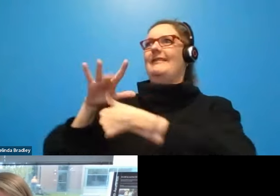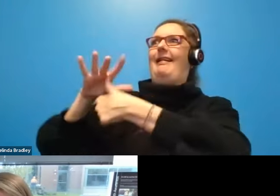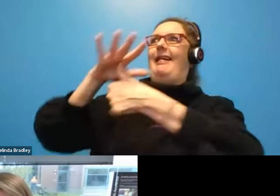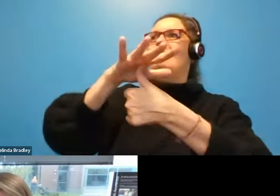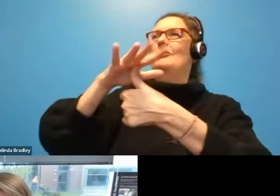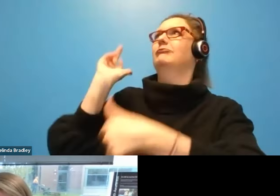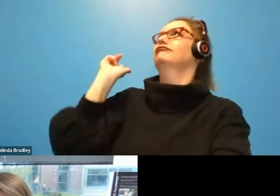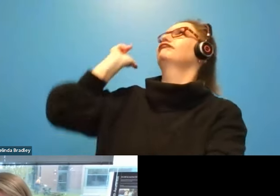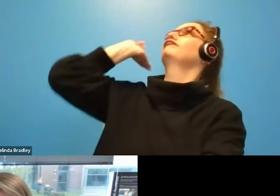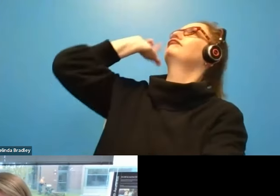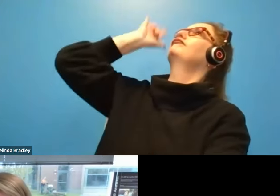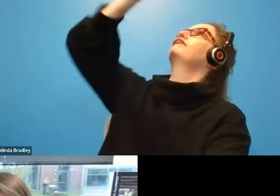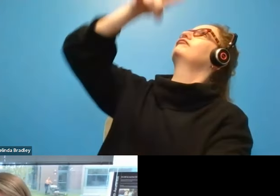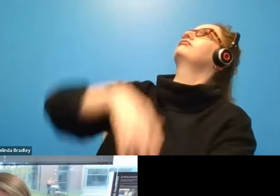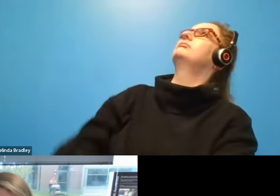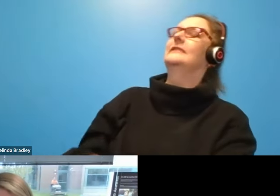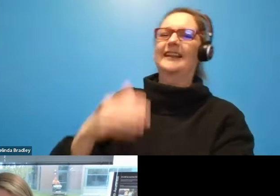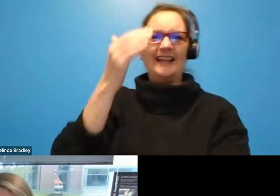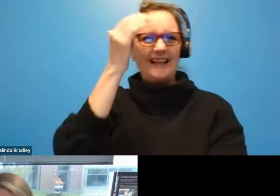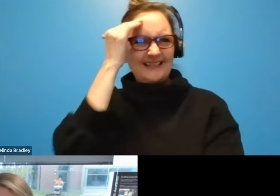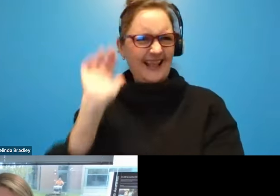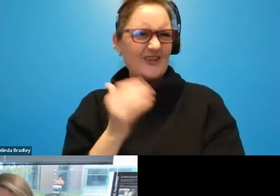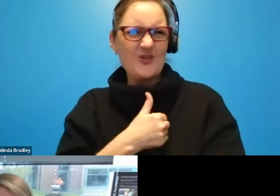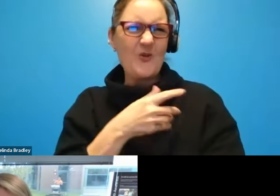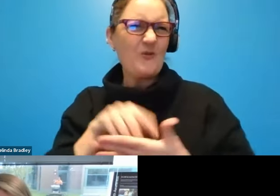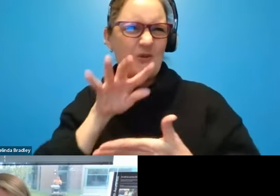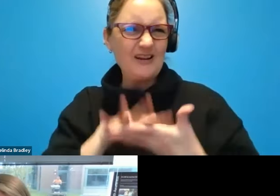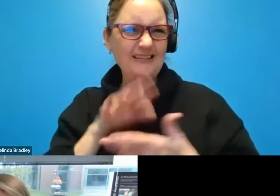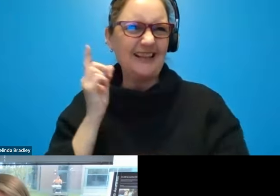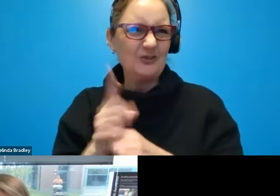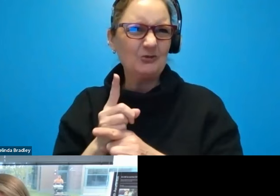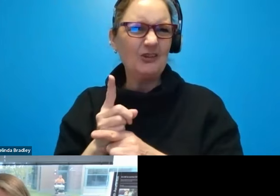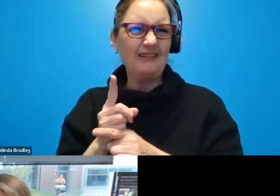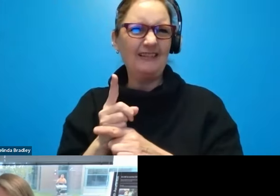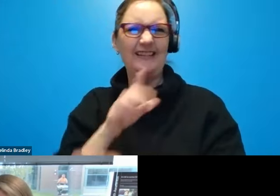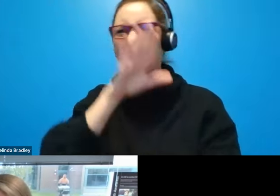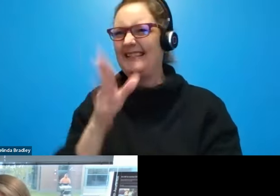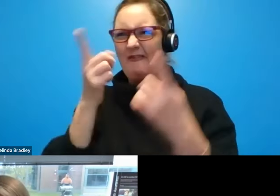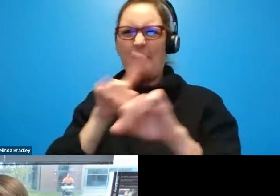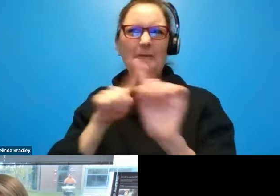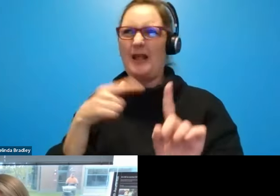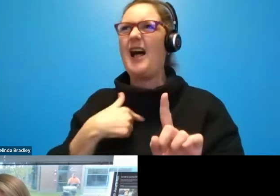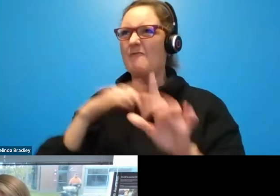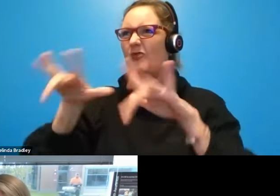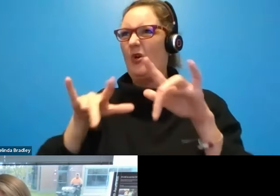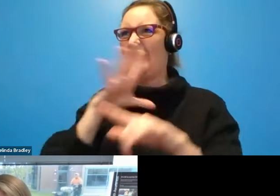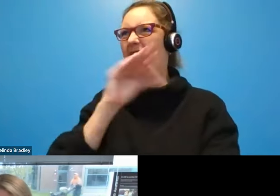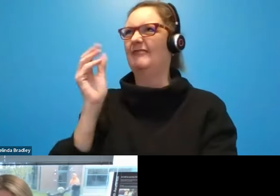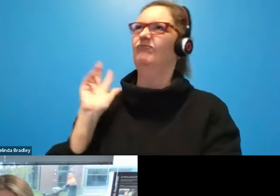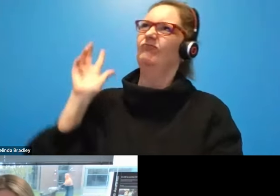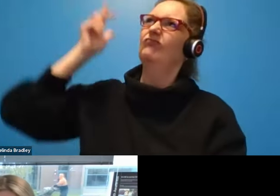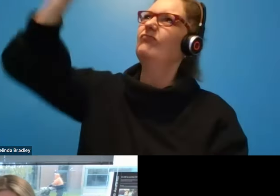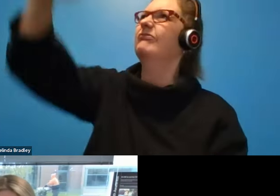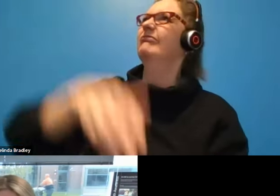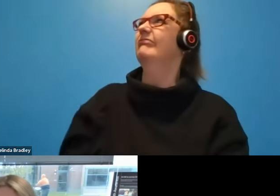me. They just know that our schedule better than we do. It's pretty funny. Um, you mentioned, uh, Satya Nadella.